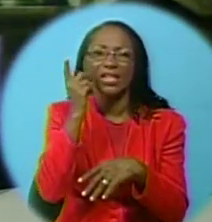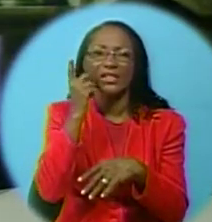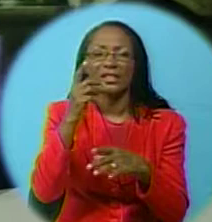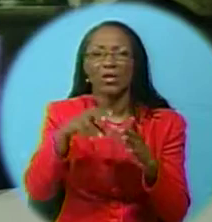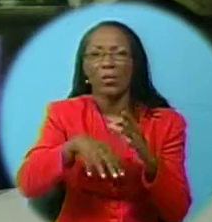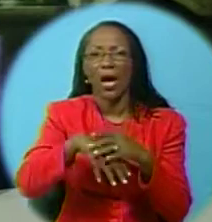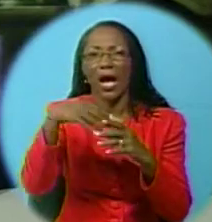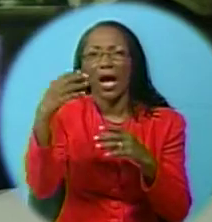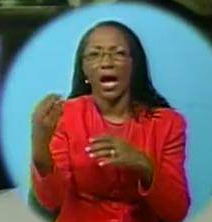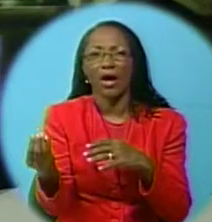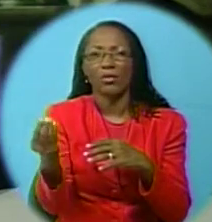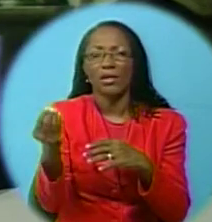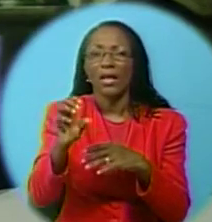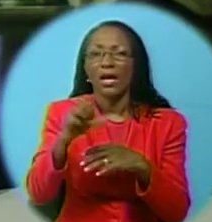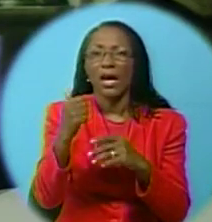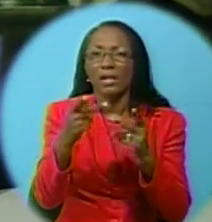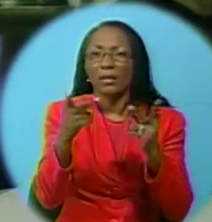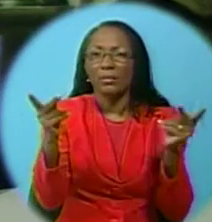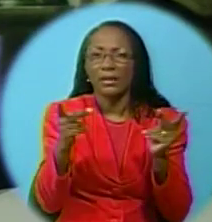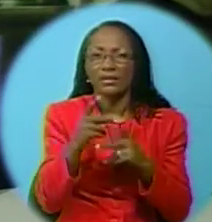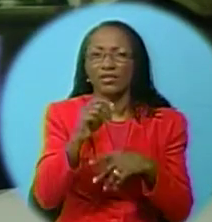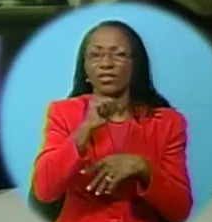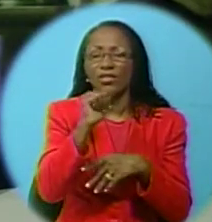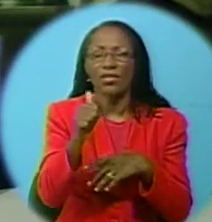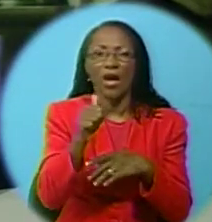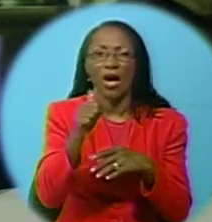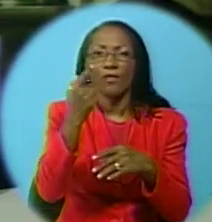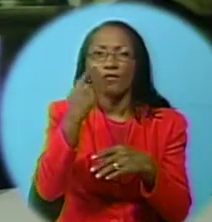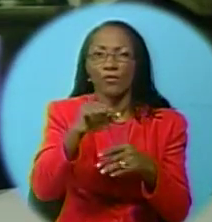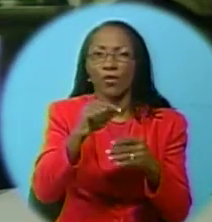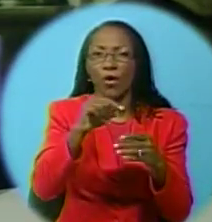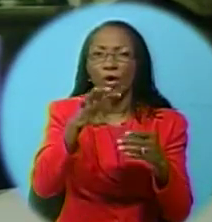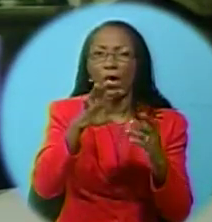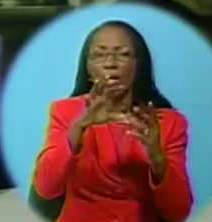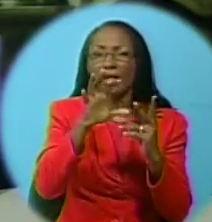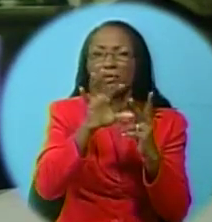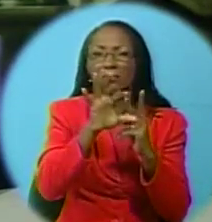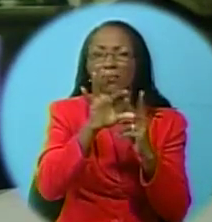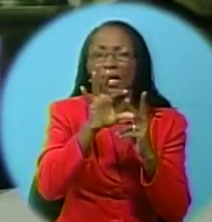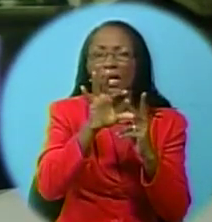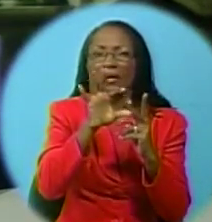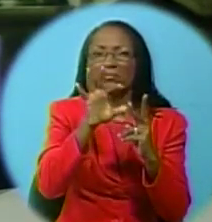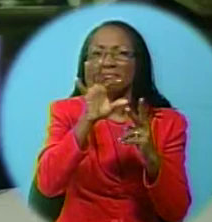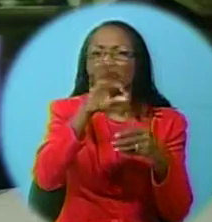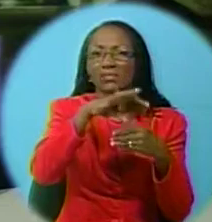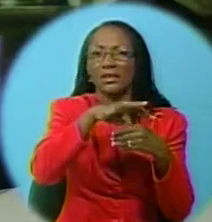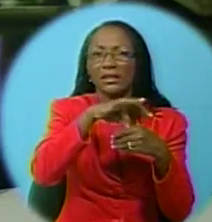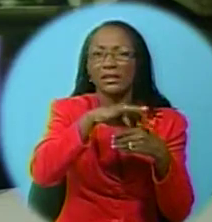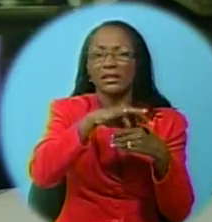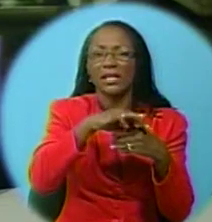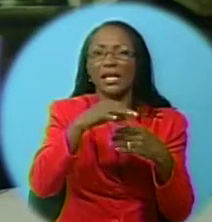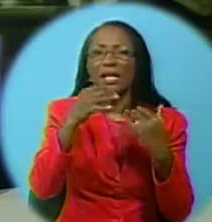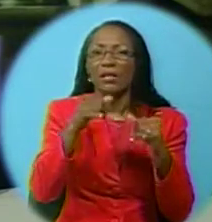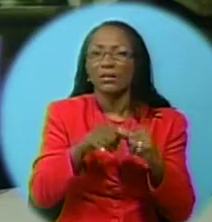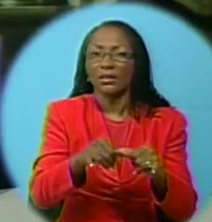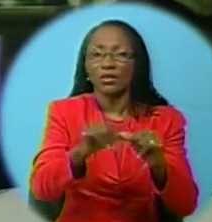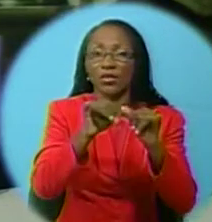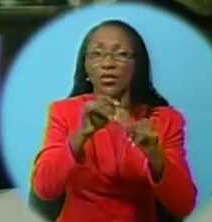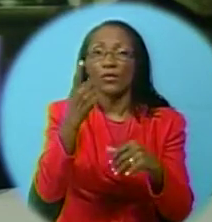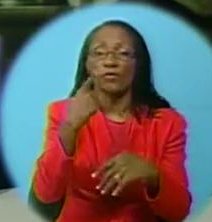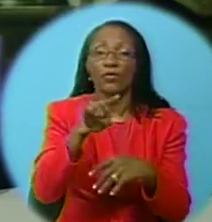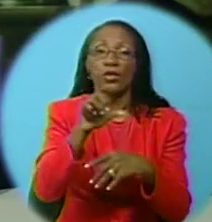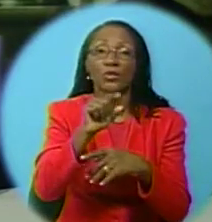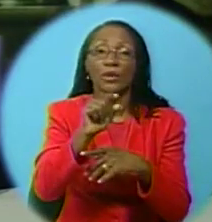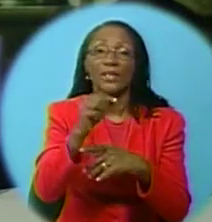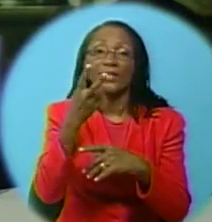other positions on the board were not up for re-election, so the current executive will serve until 2016. Changes were made to the